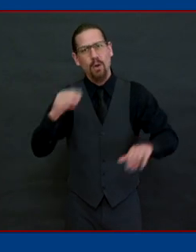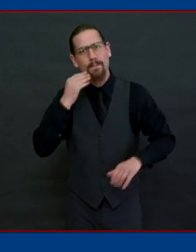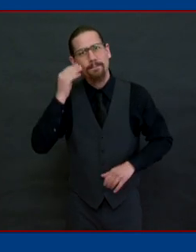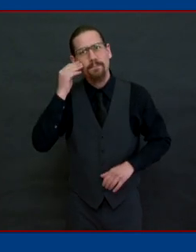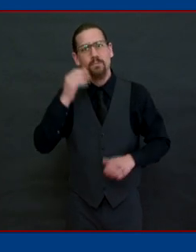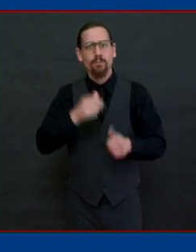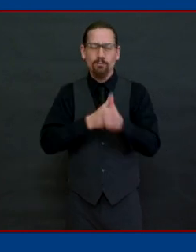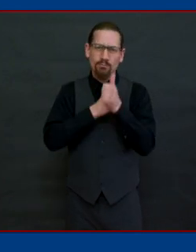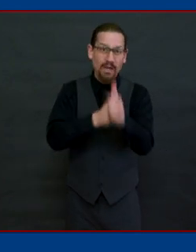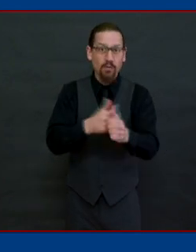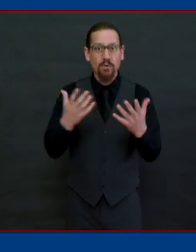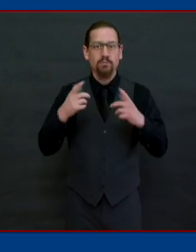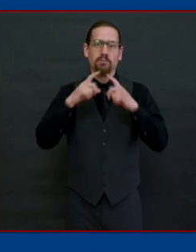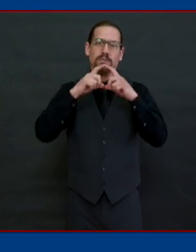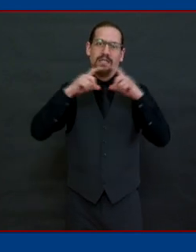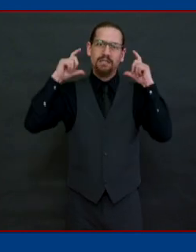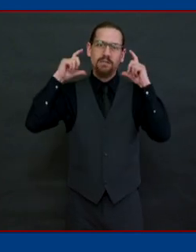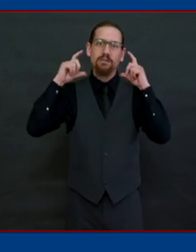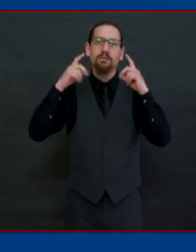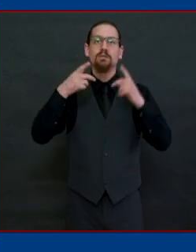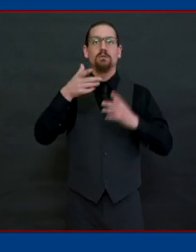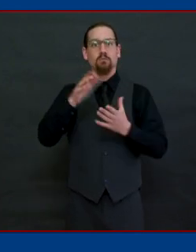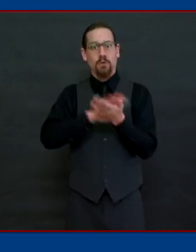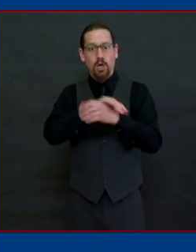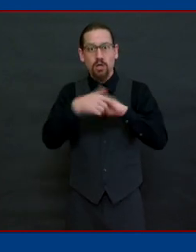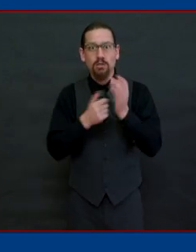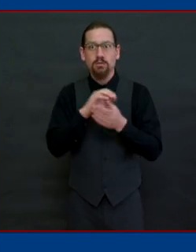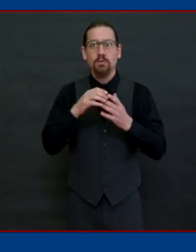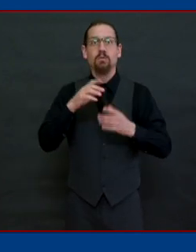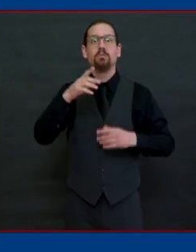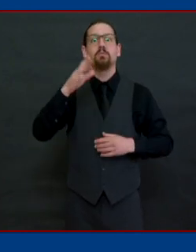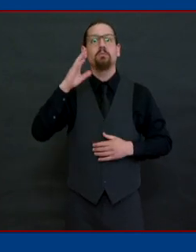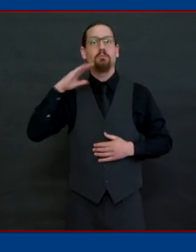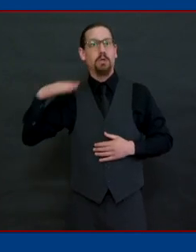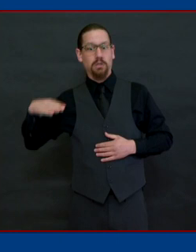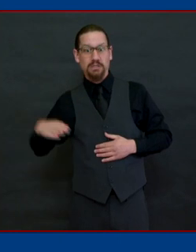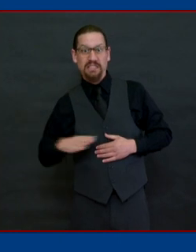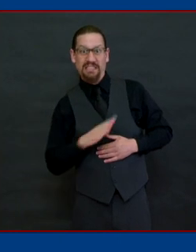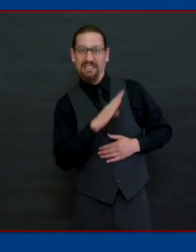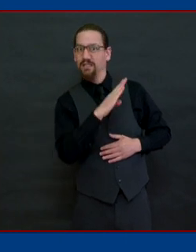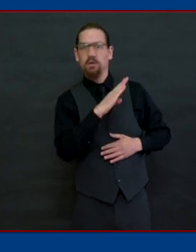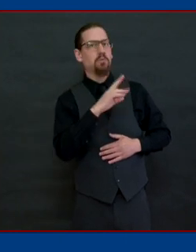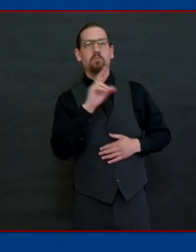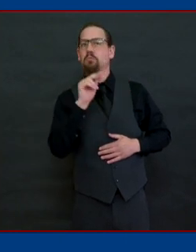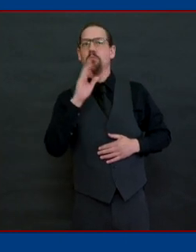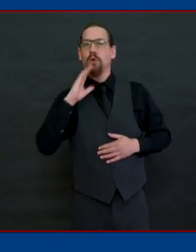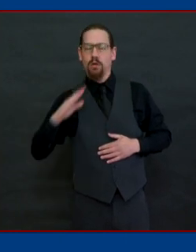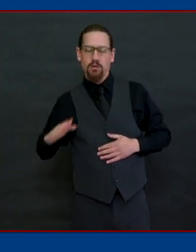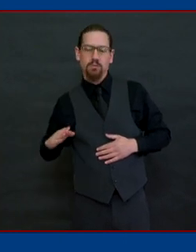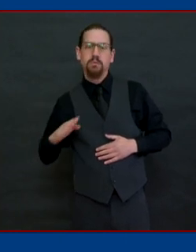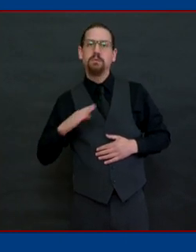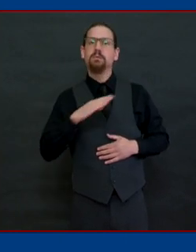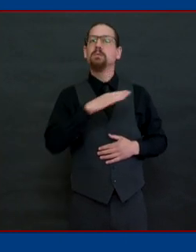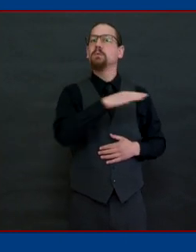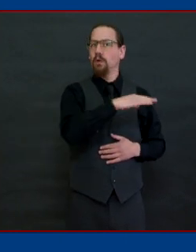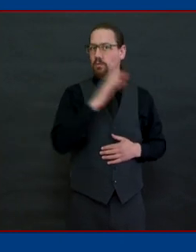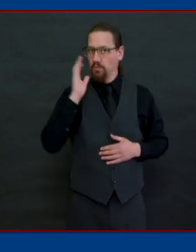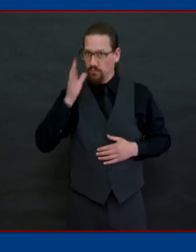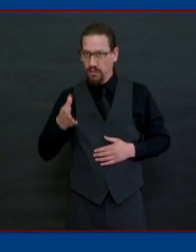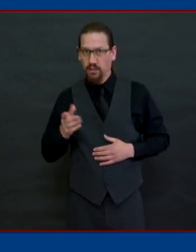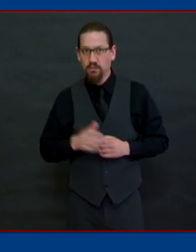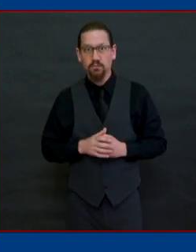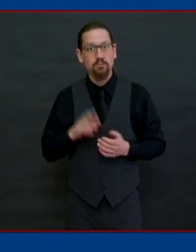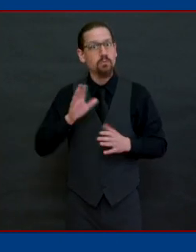steepness of the curve that we had been seeing a week or two ago and so that just goes to show that all of your sacrifice the mask